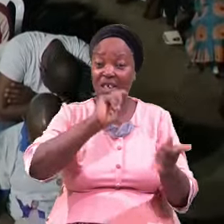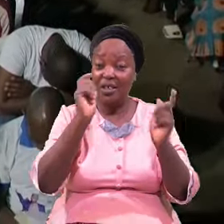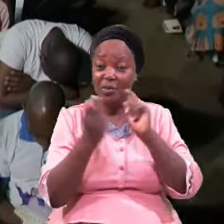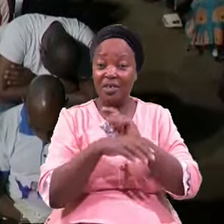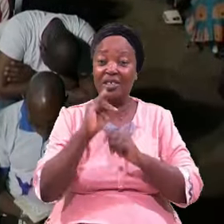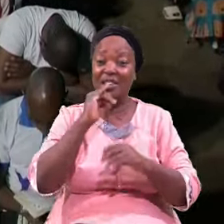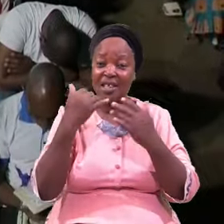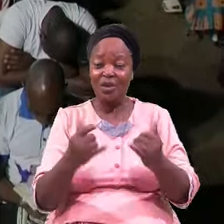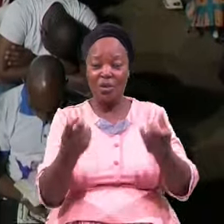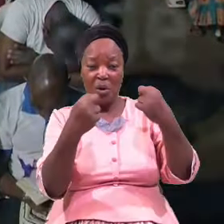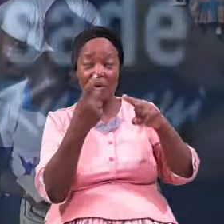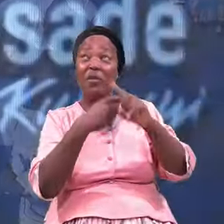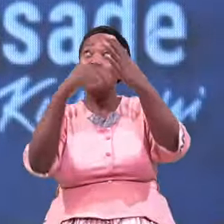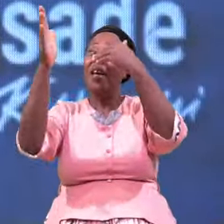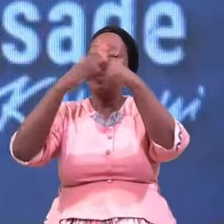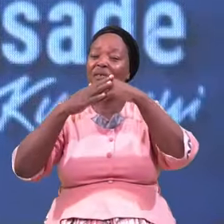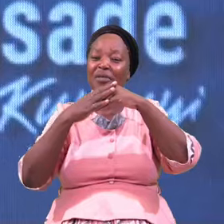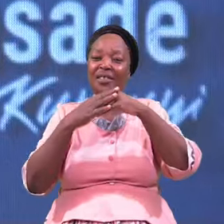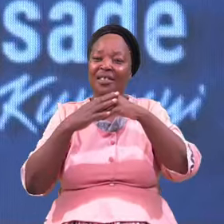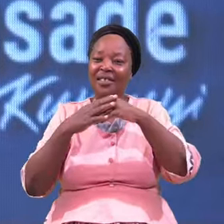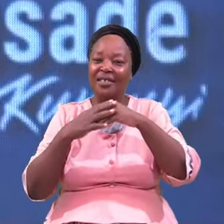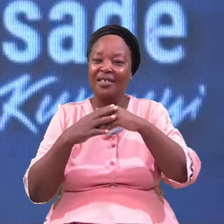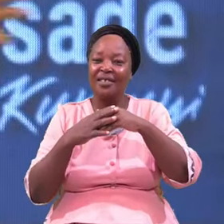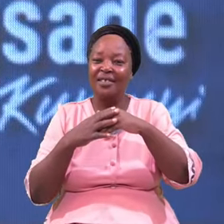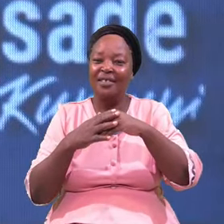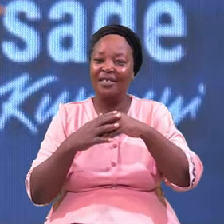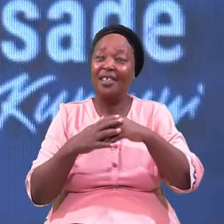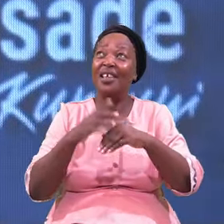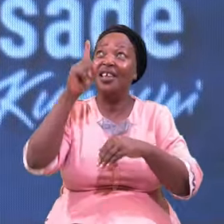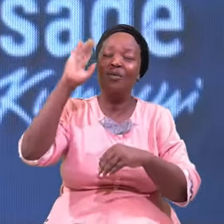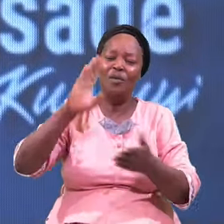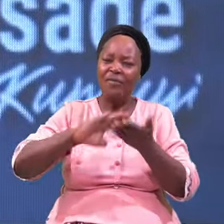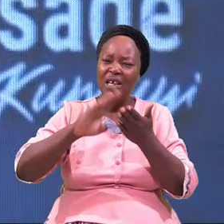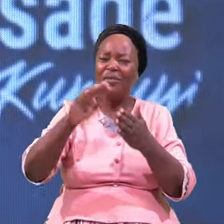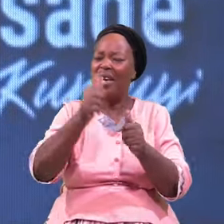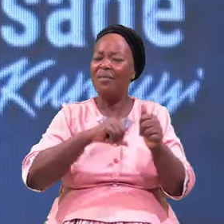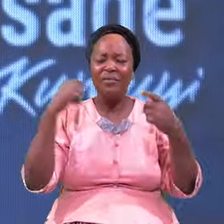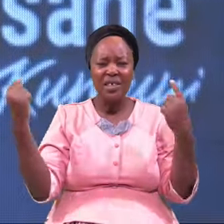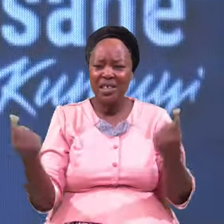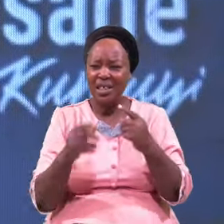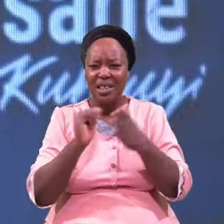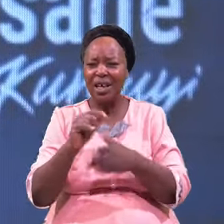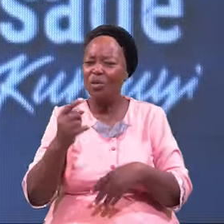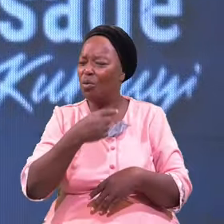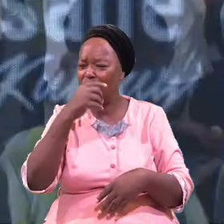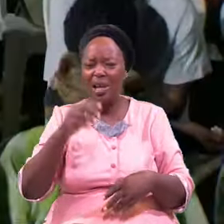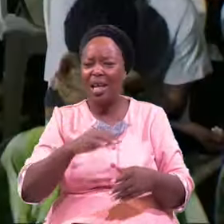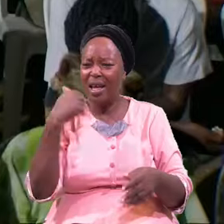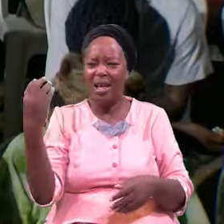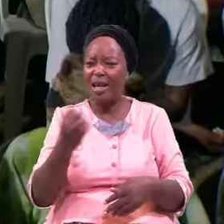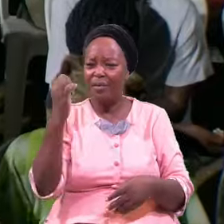Now Coming From Heaven It Will Forgive Every Sin You Ever Committed In Your Life